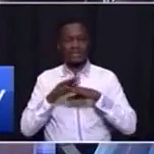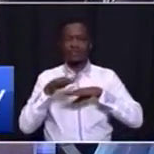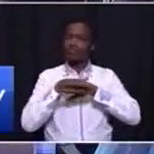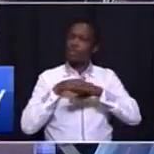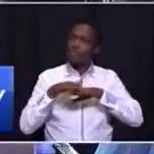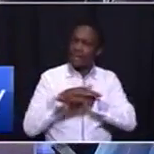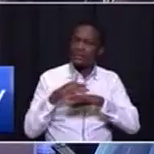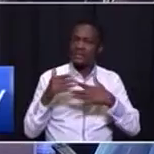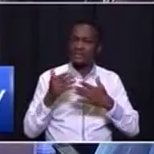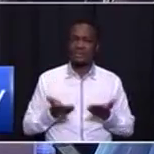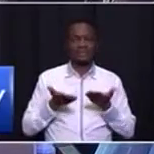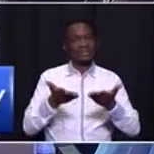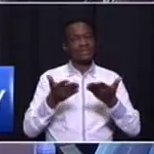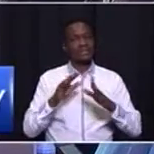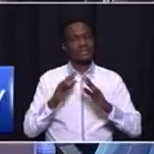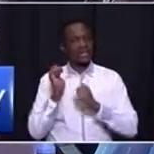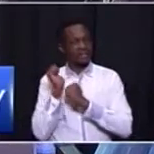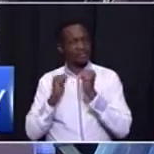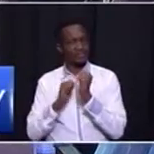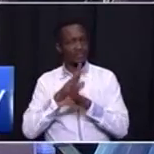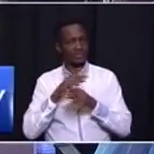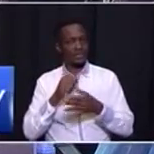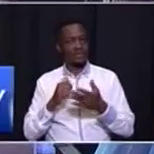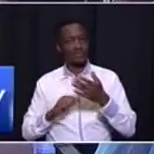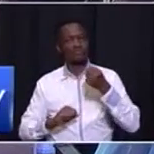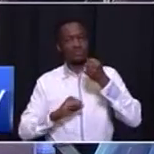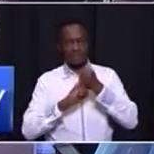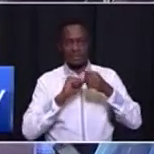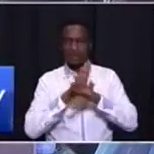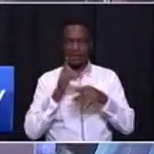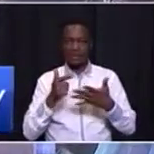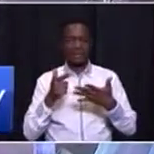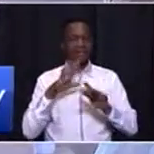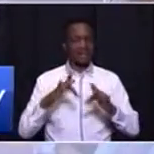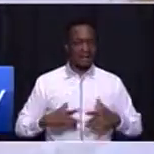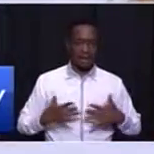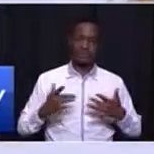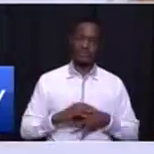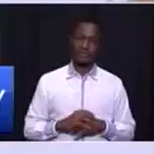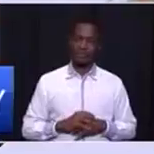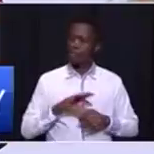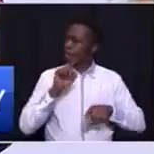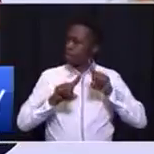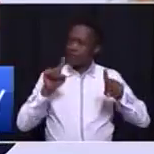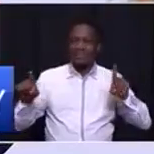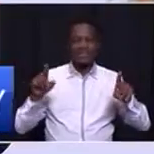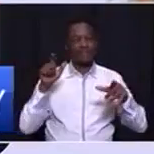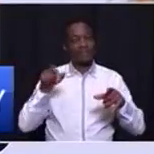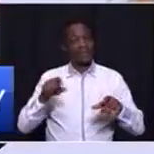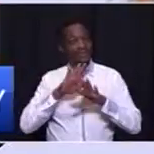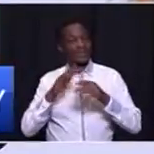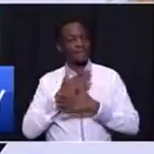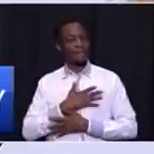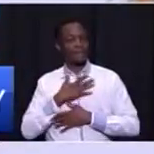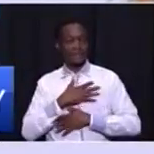and basic infrastructure to support their sustainable livelihood, where everyone feels safe and can walk